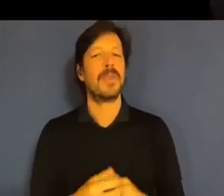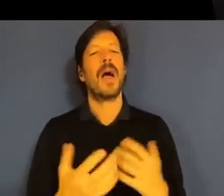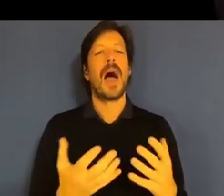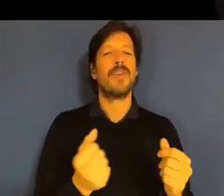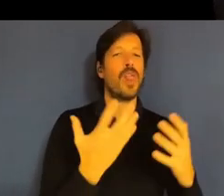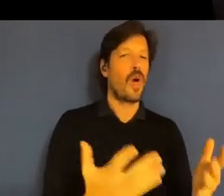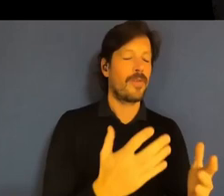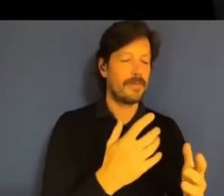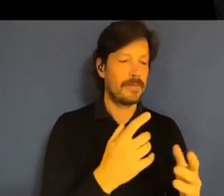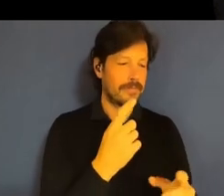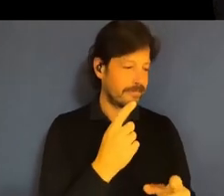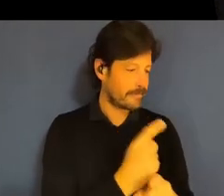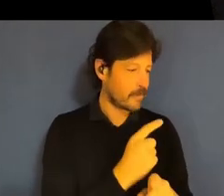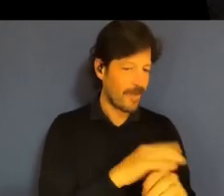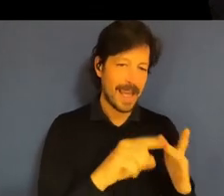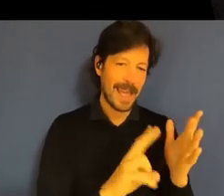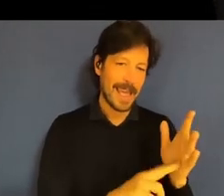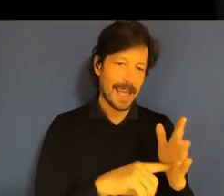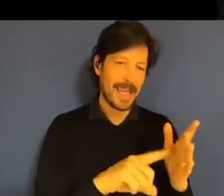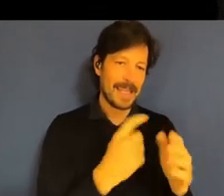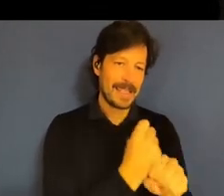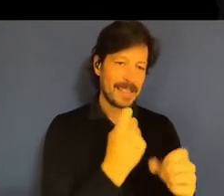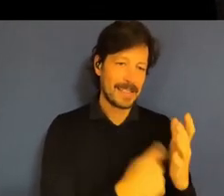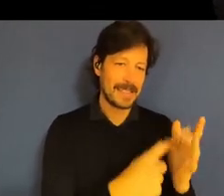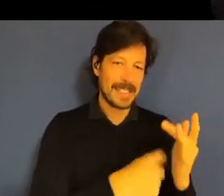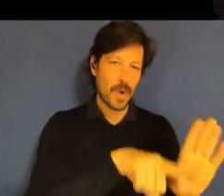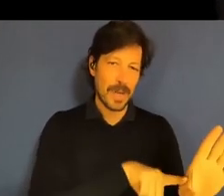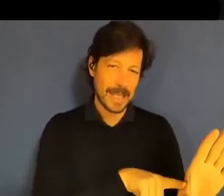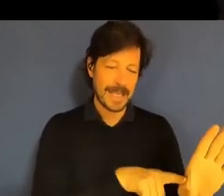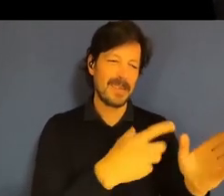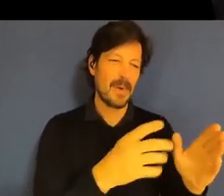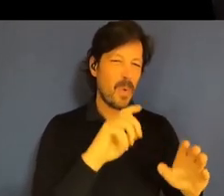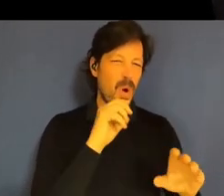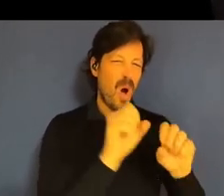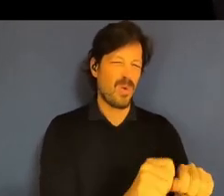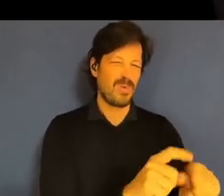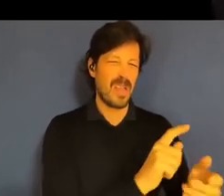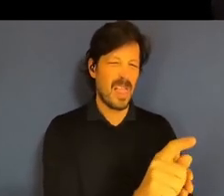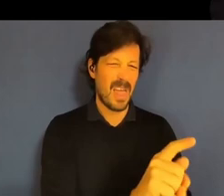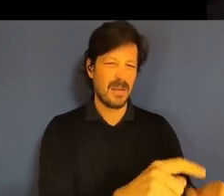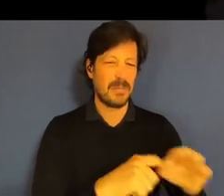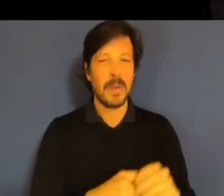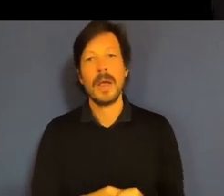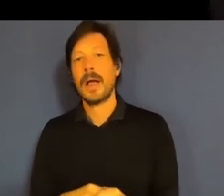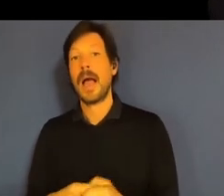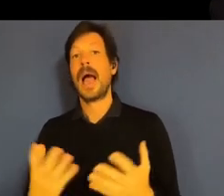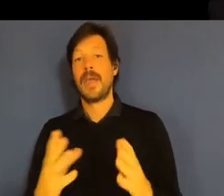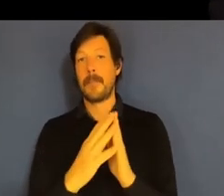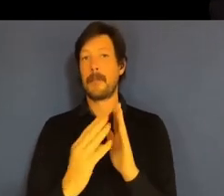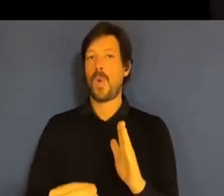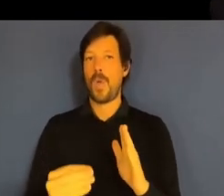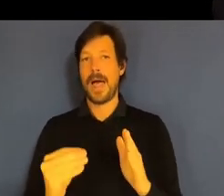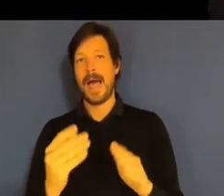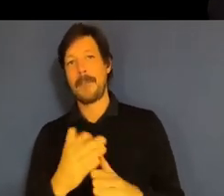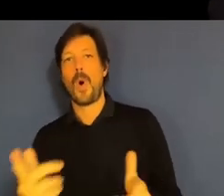but happy to sort of take questions later on. And then, of course, the model employee aspects as well. So I might just stop there because it's such a huge